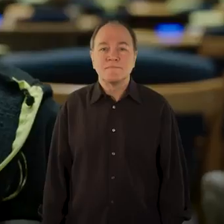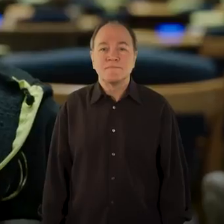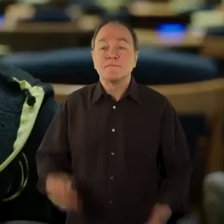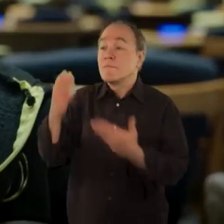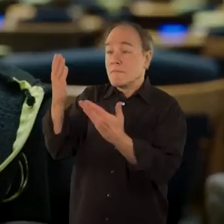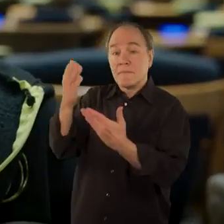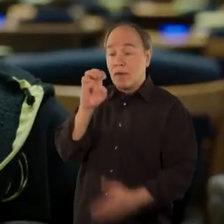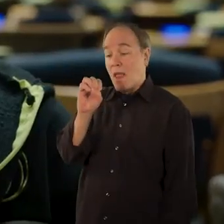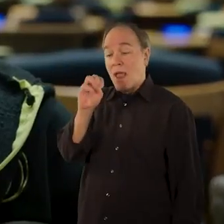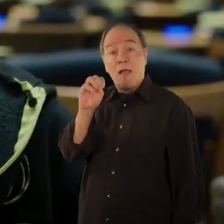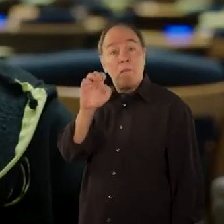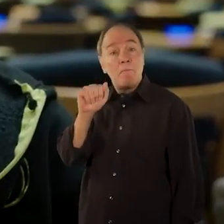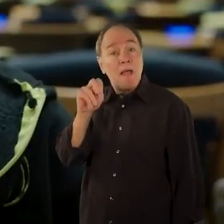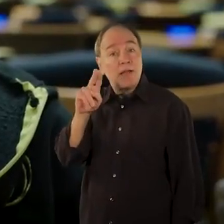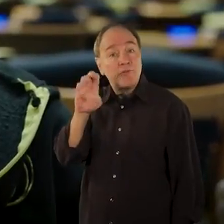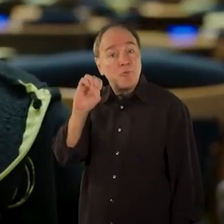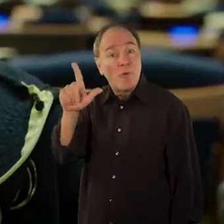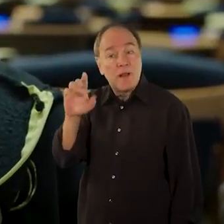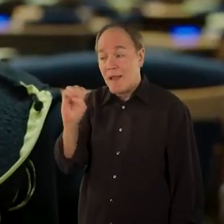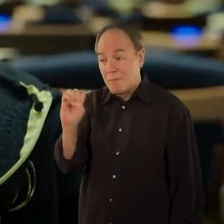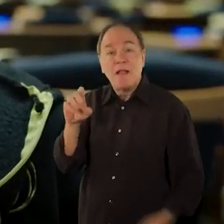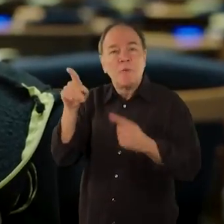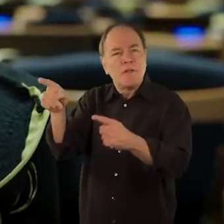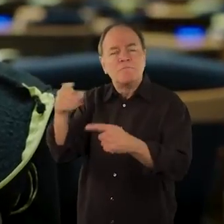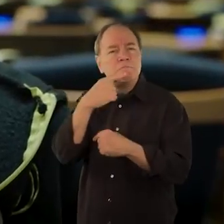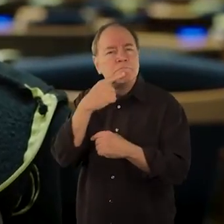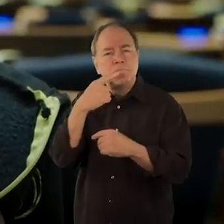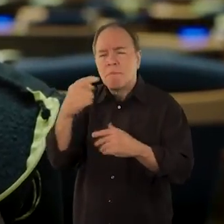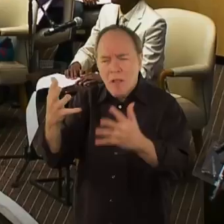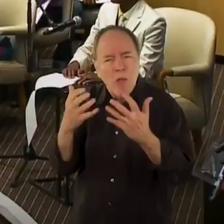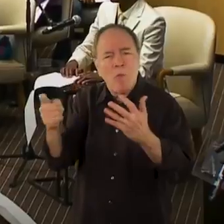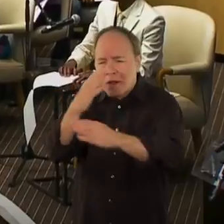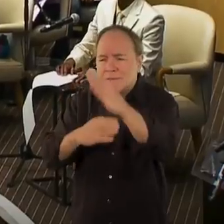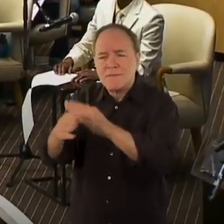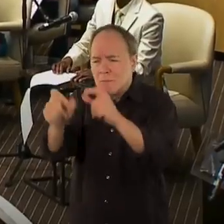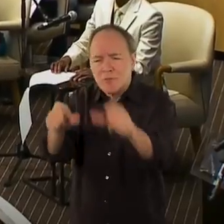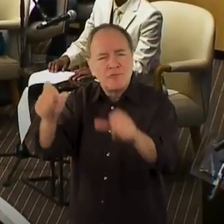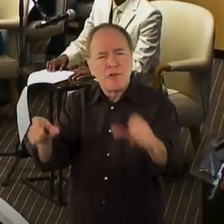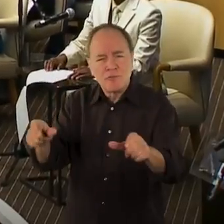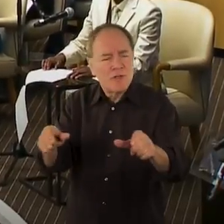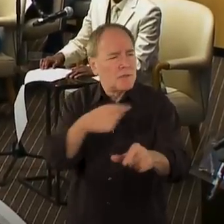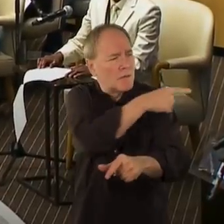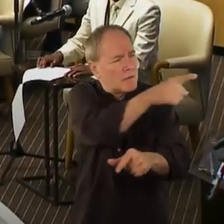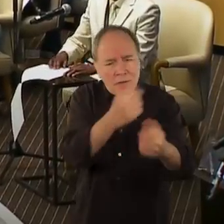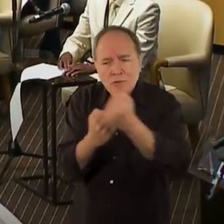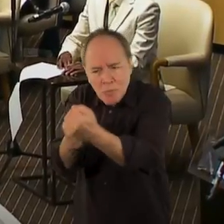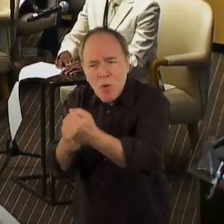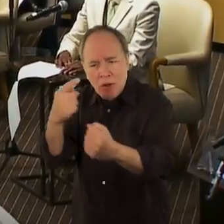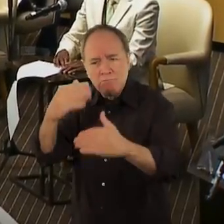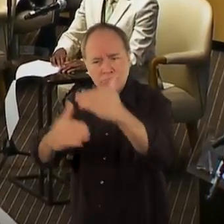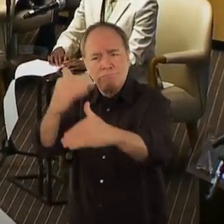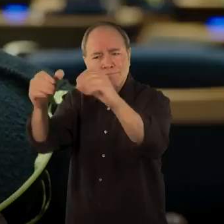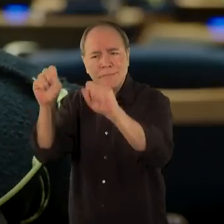My wish for every child with a disability is a fair chance. That's all I'm asking for from these